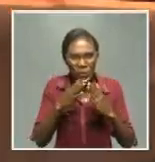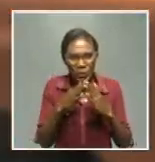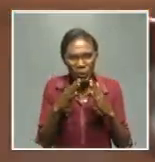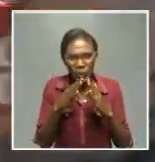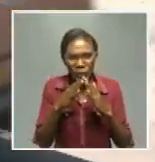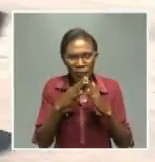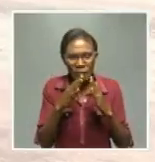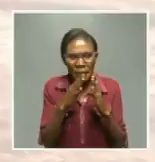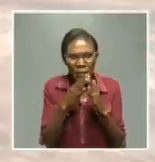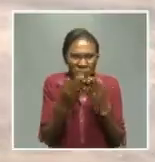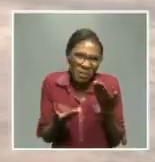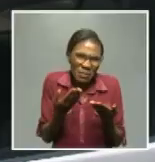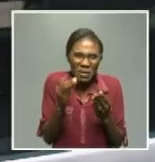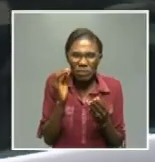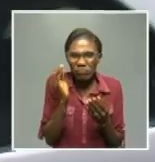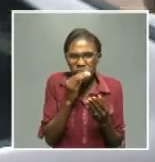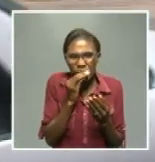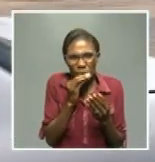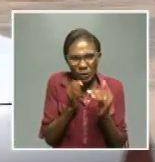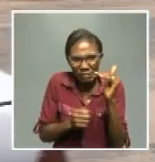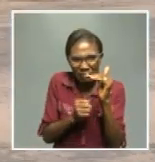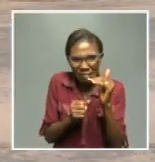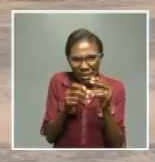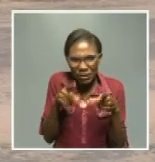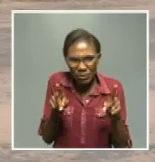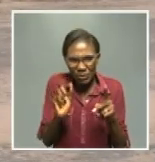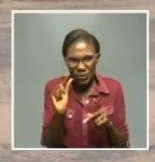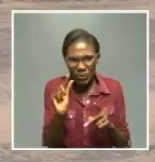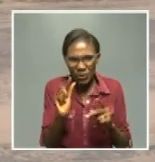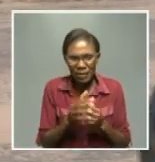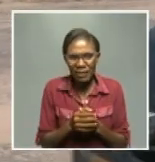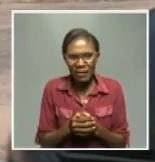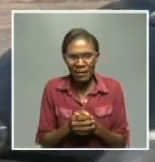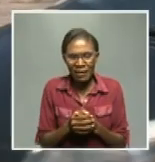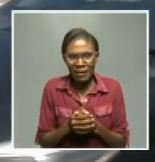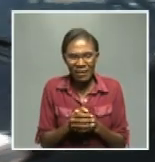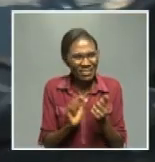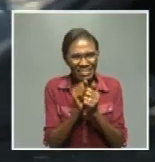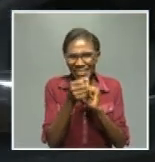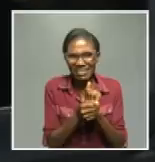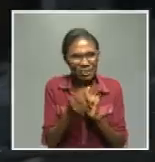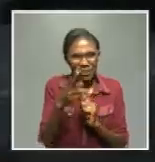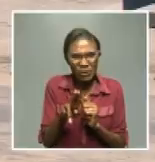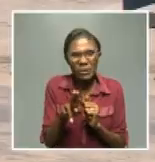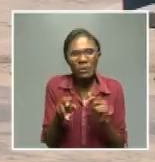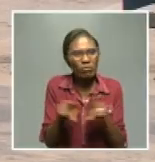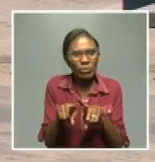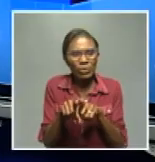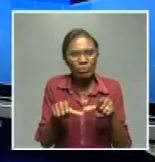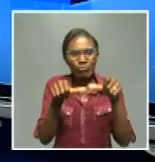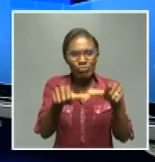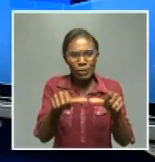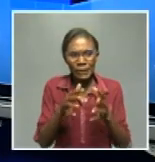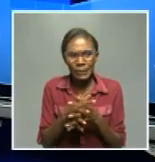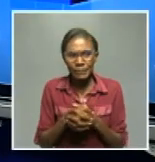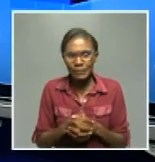and they have just smaller parties yeah so it is still it haven't changed that much it's still the same mm-hmm silo